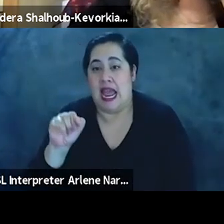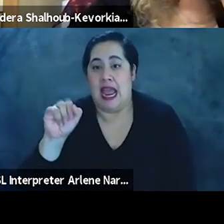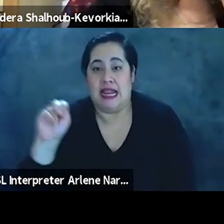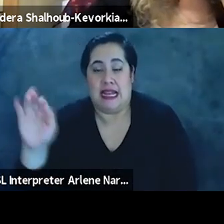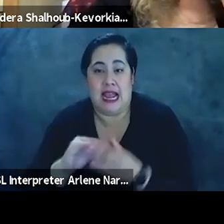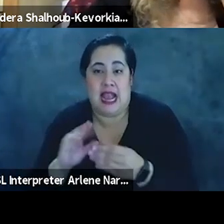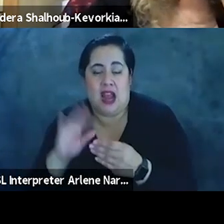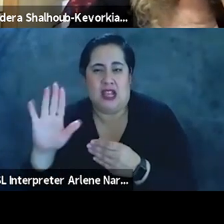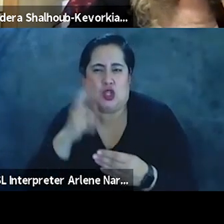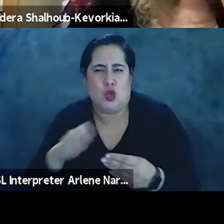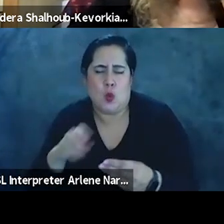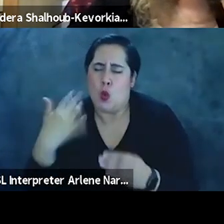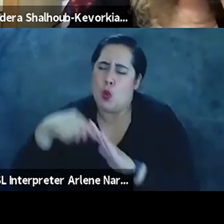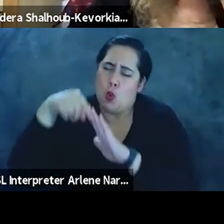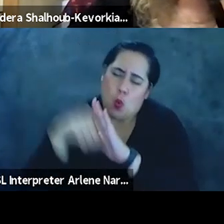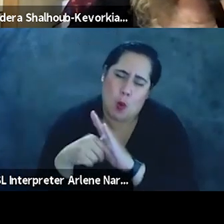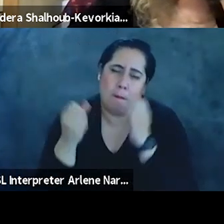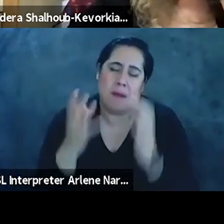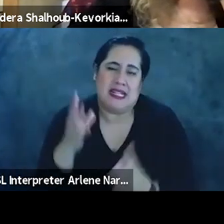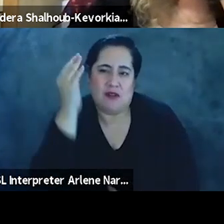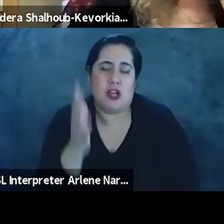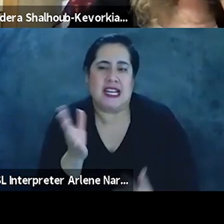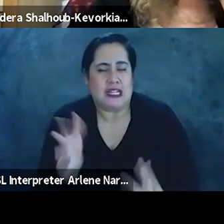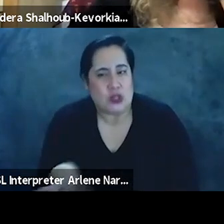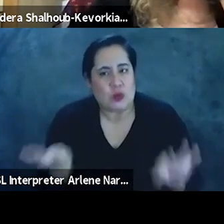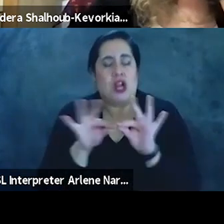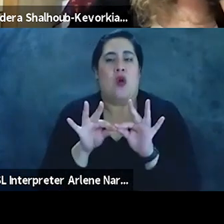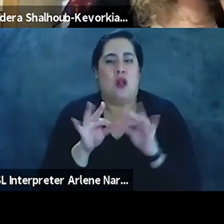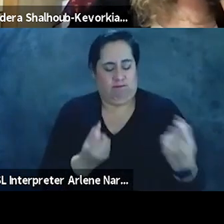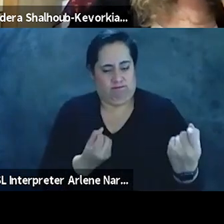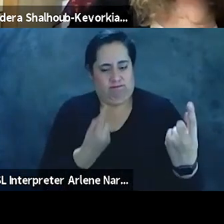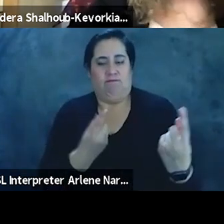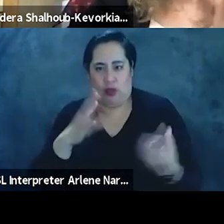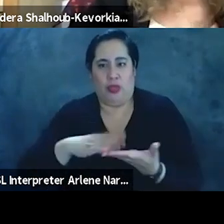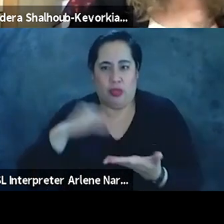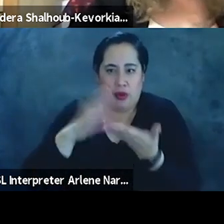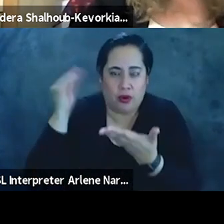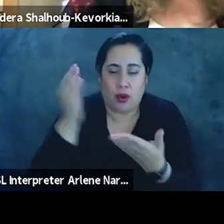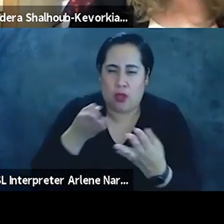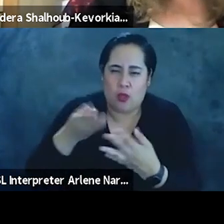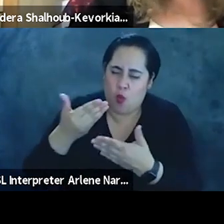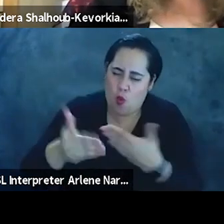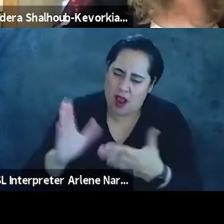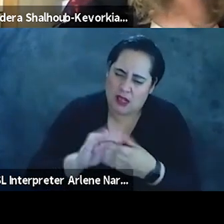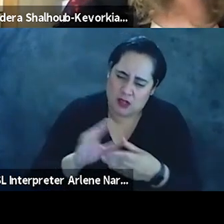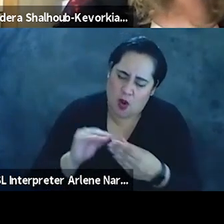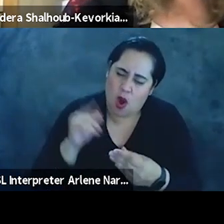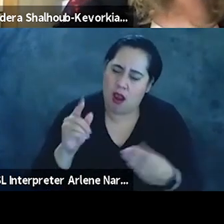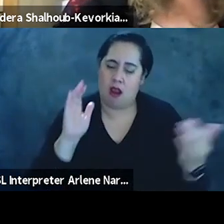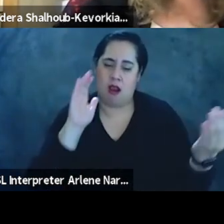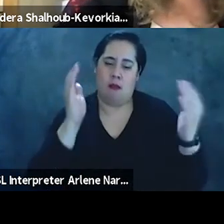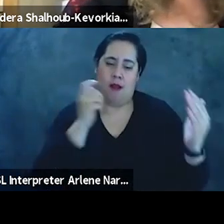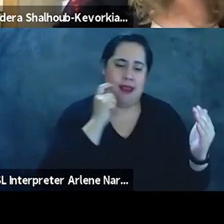is rich and detailed, at once critical, sympathetic, and learned. Throughout the piece, Naim drew comparisons between